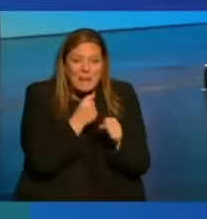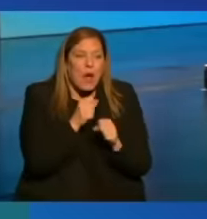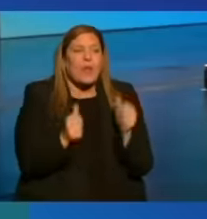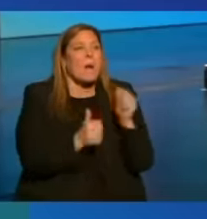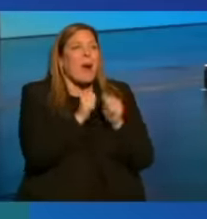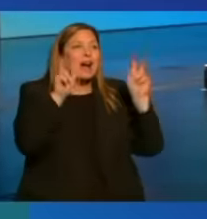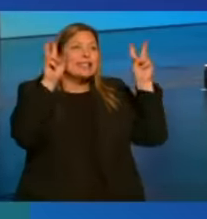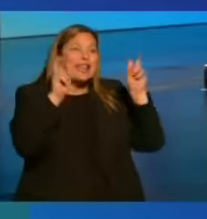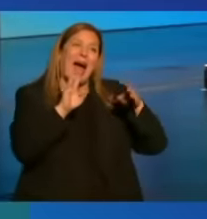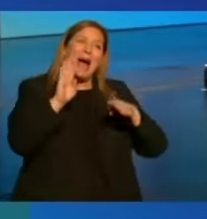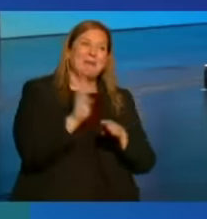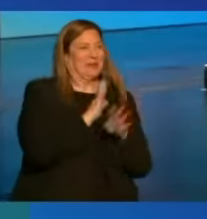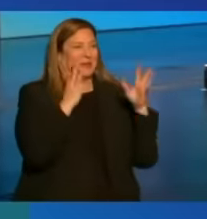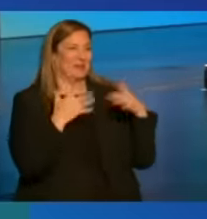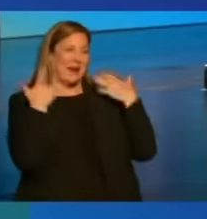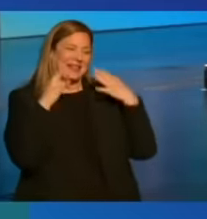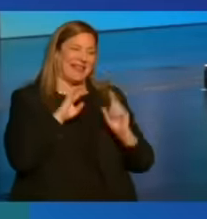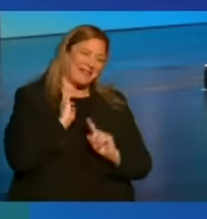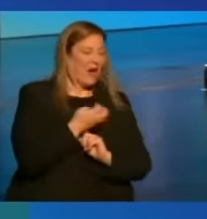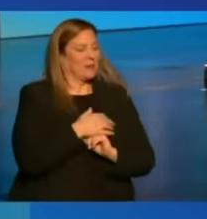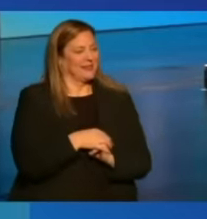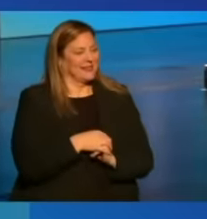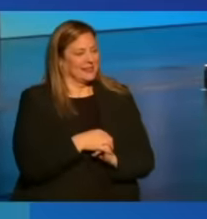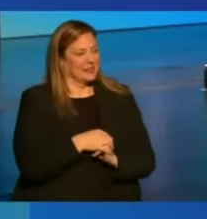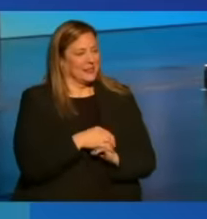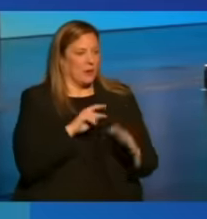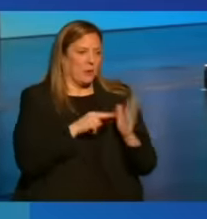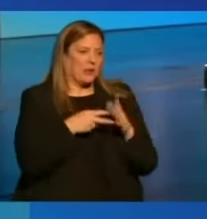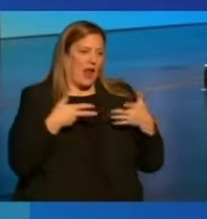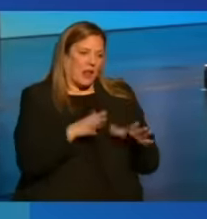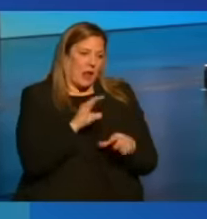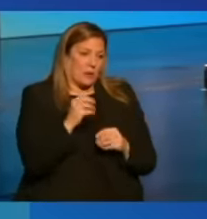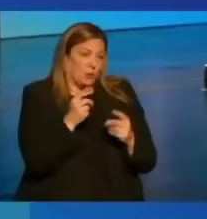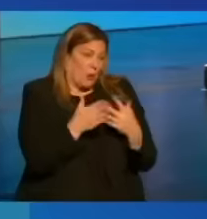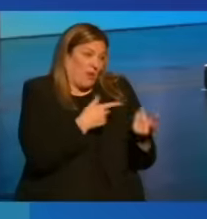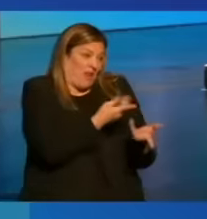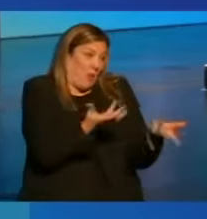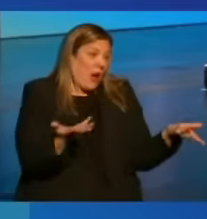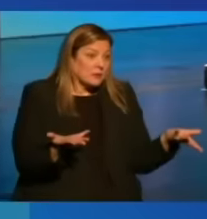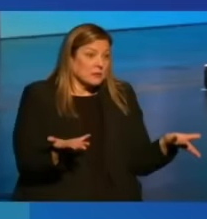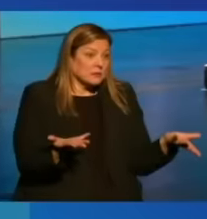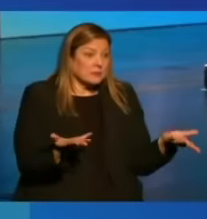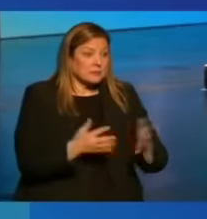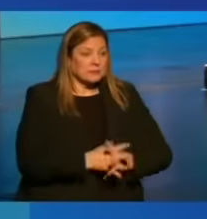quote-unquote business-friendly environment, which means letting companies do whatever they want.